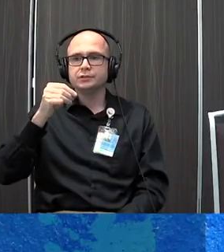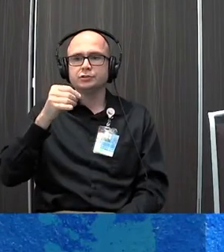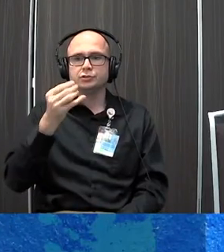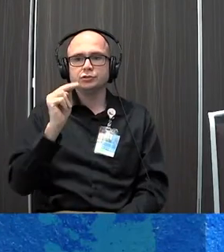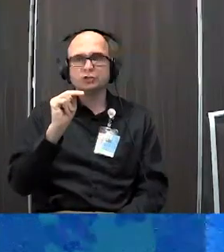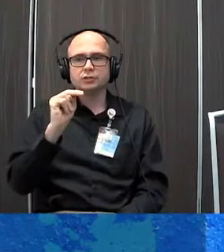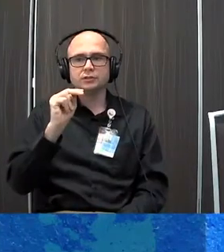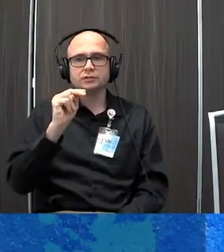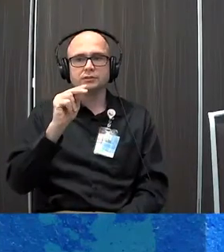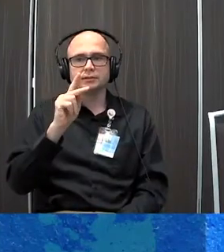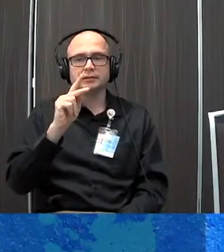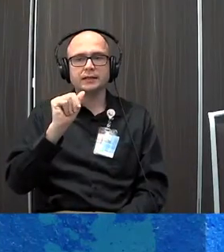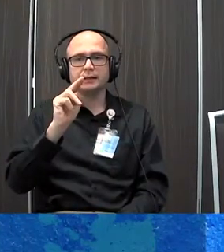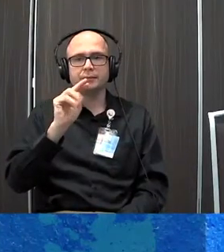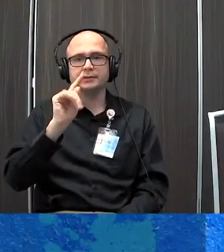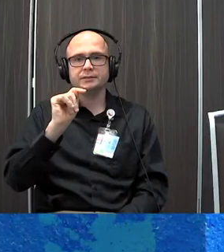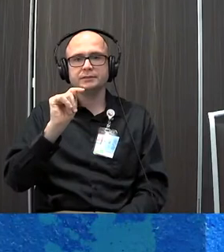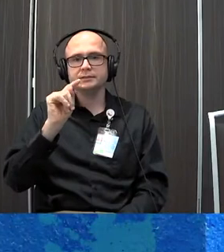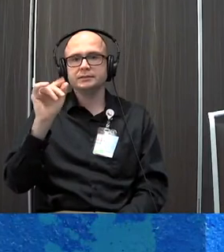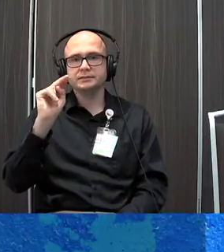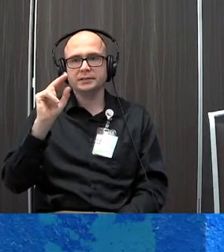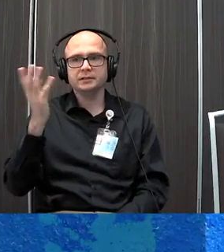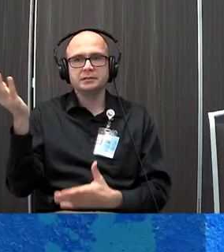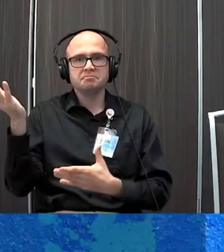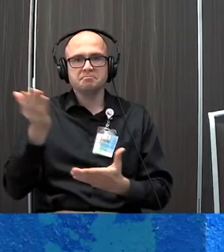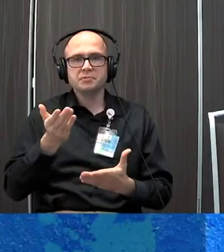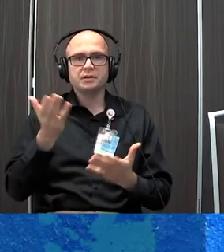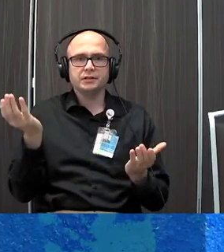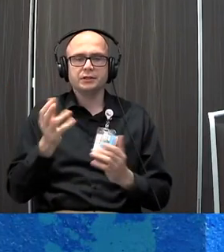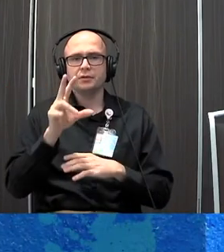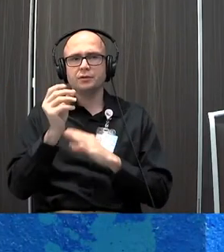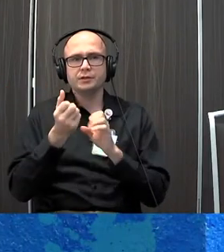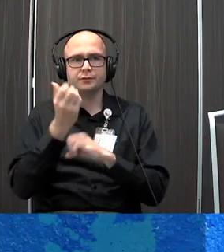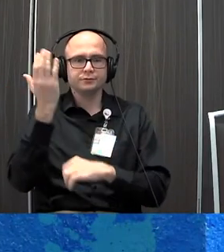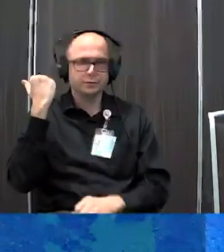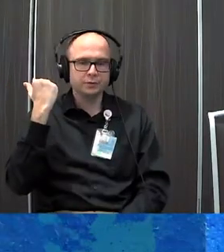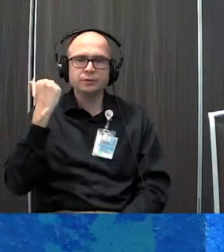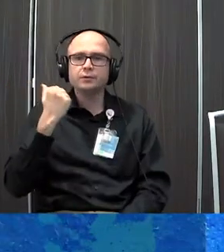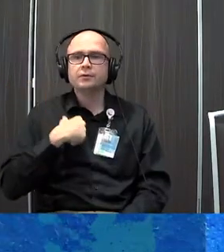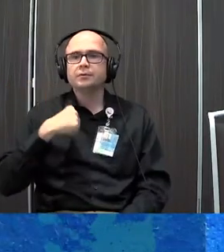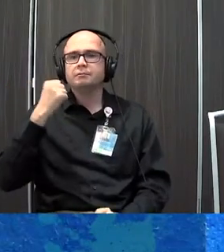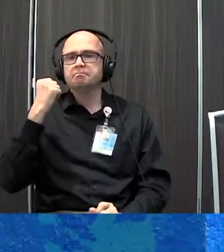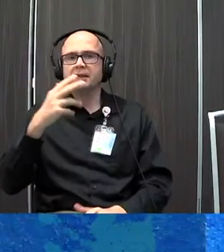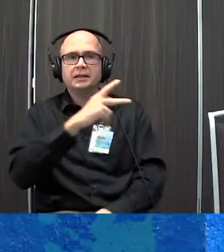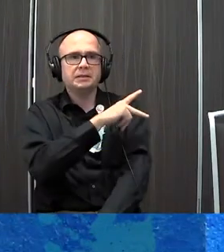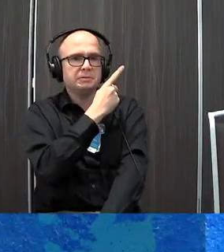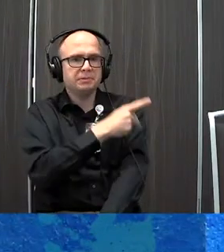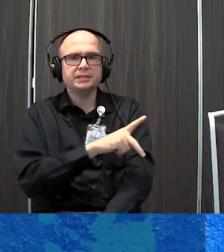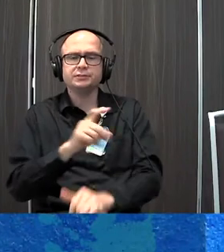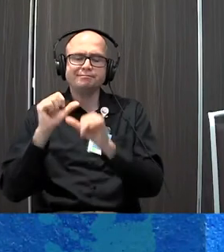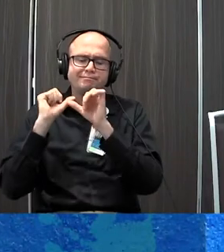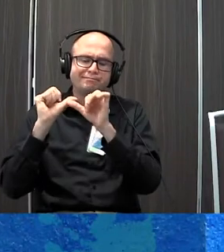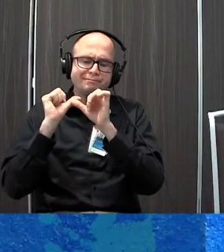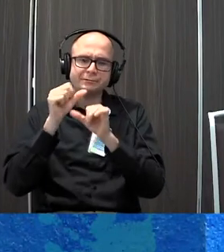So Jon Kabat-Zinn is kind of the guru of mindfulness in the West. He brought this to UMass Medical Center about 30 years ago. There were hosts of patients with mostly with chronic